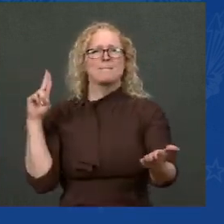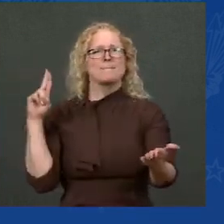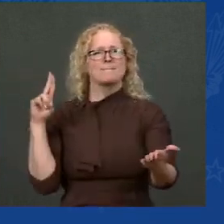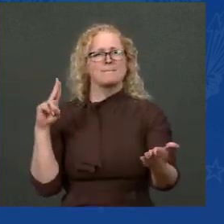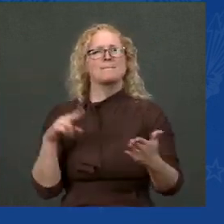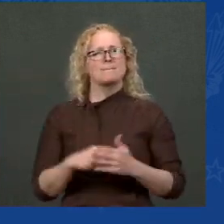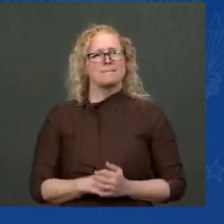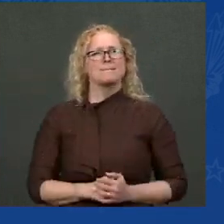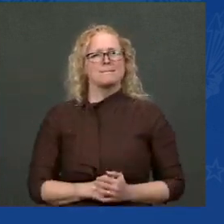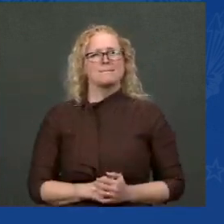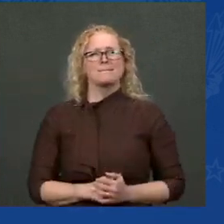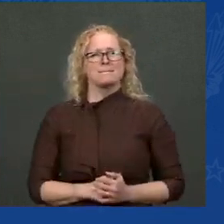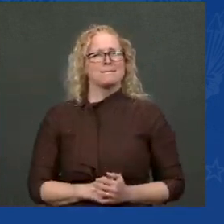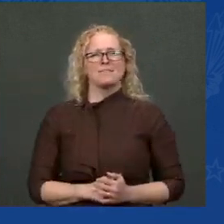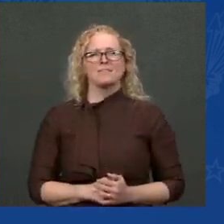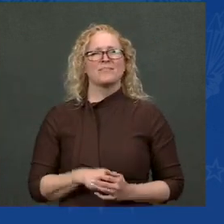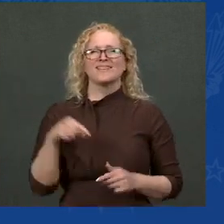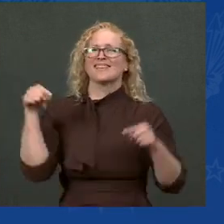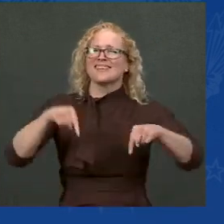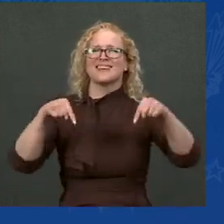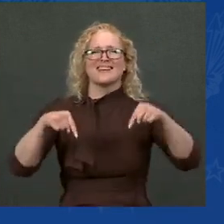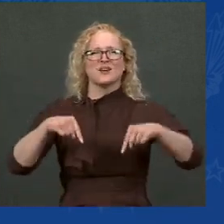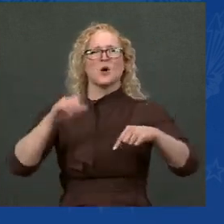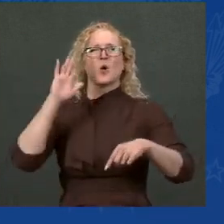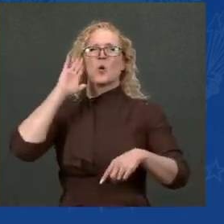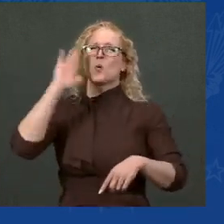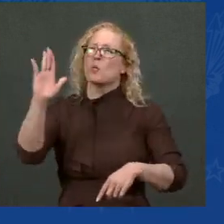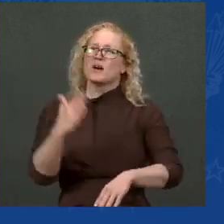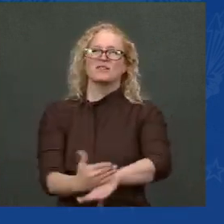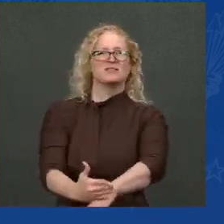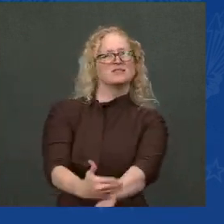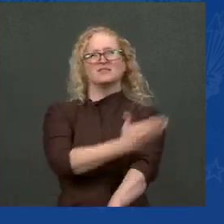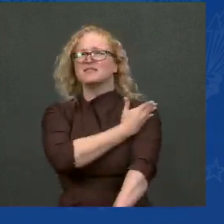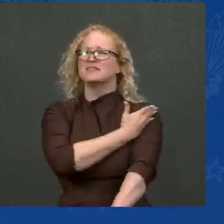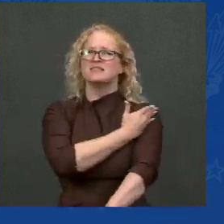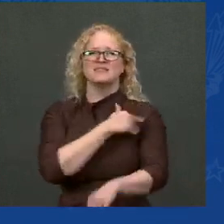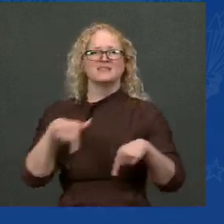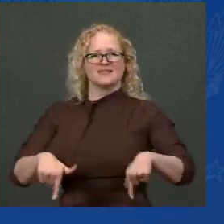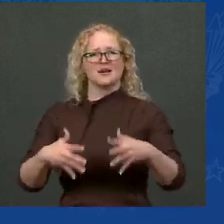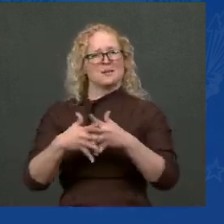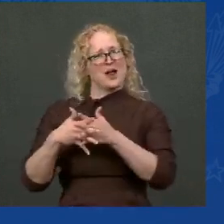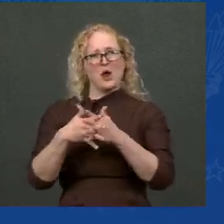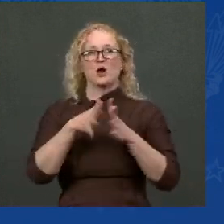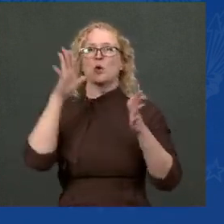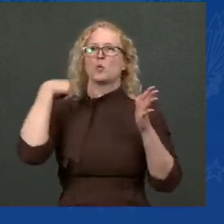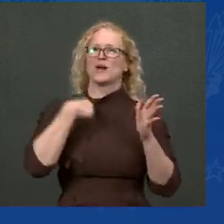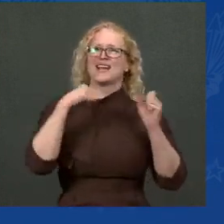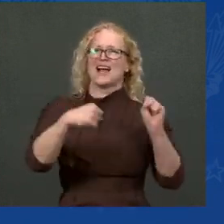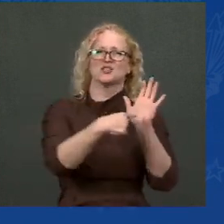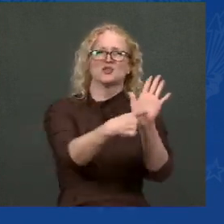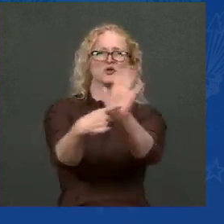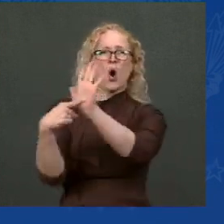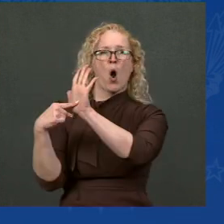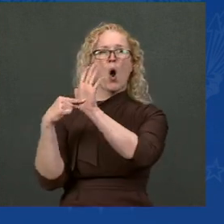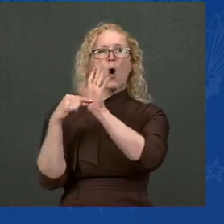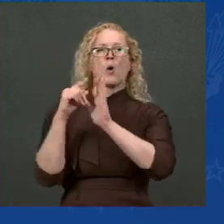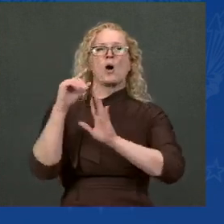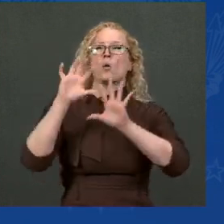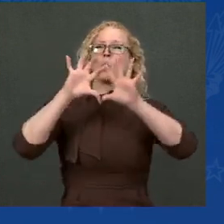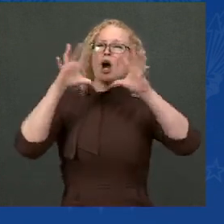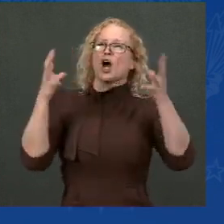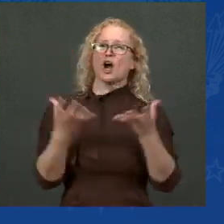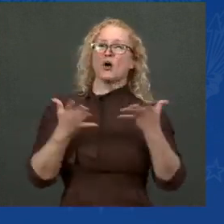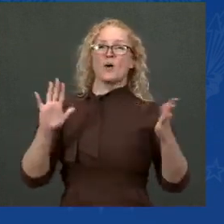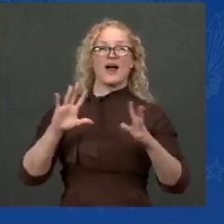this will be such a boost when it occurs. Let's show the world that America's democracy can deliver and propel our